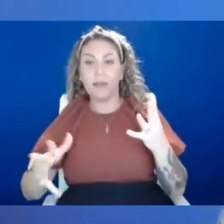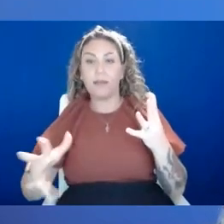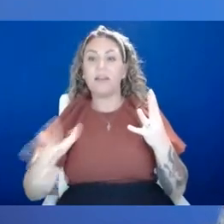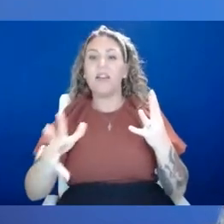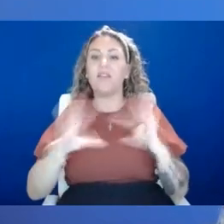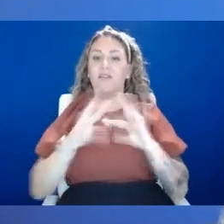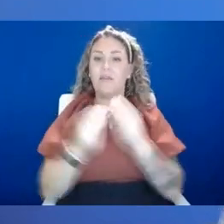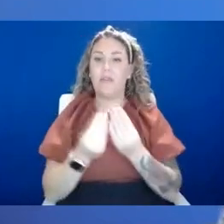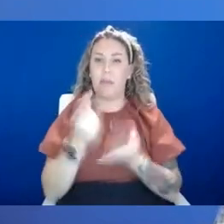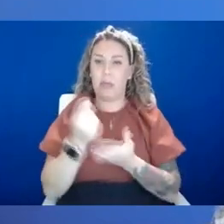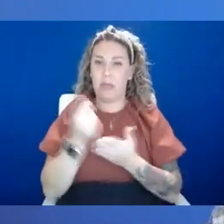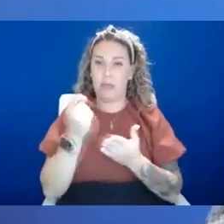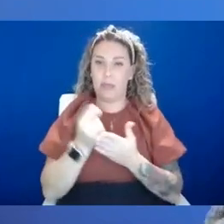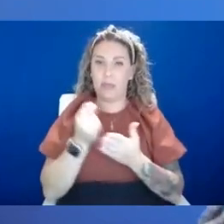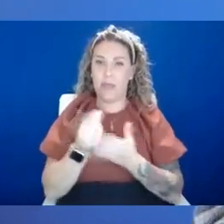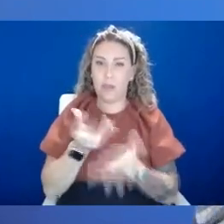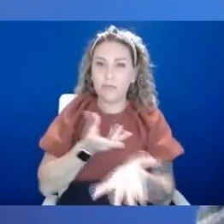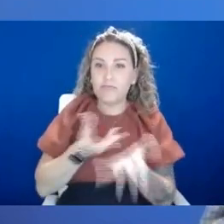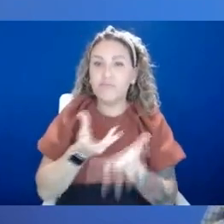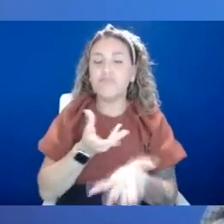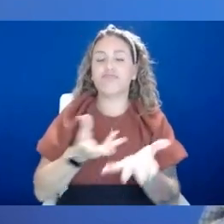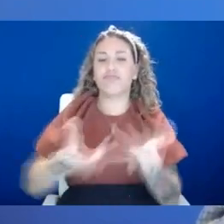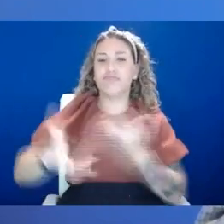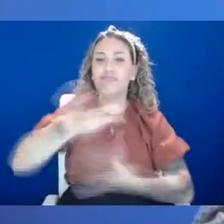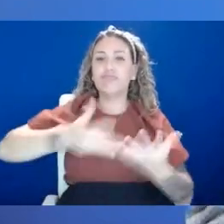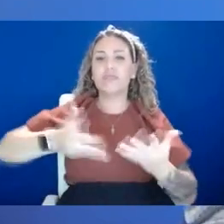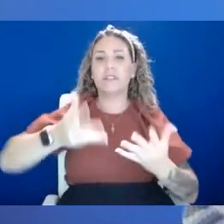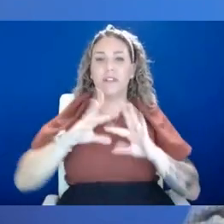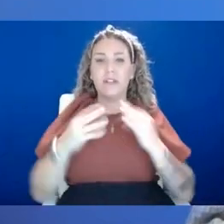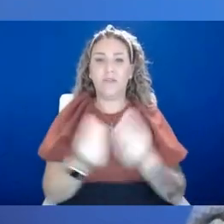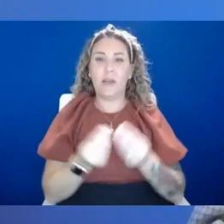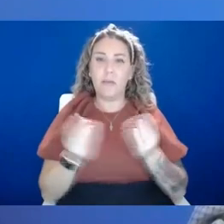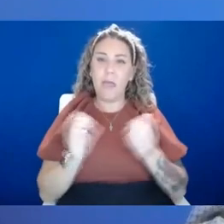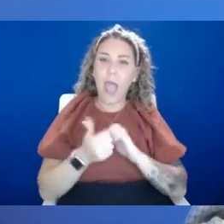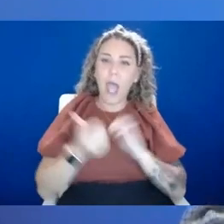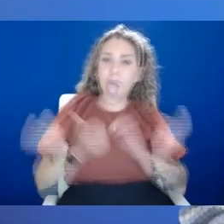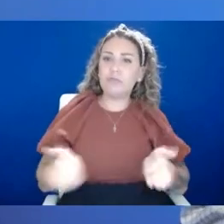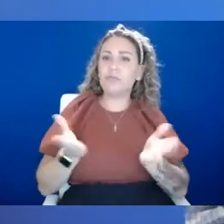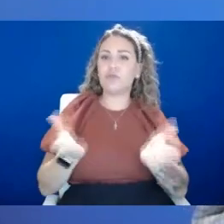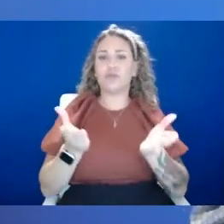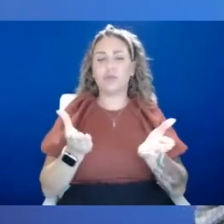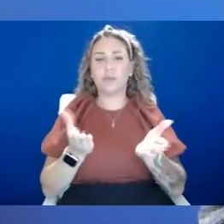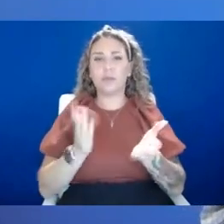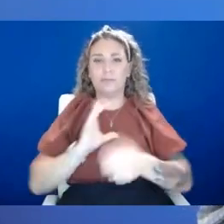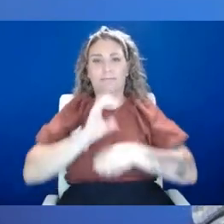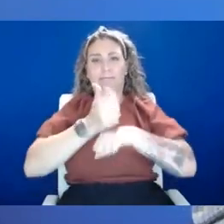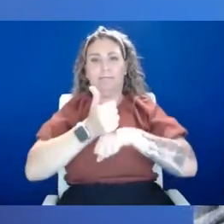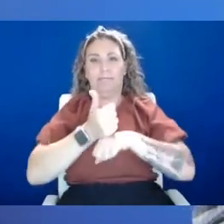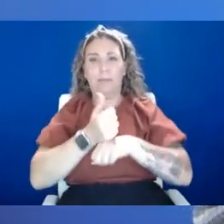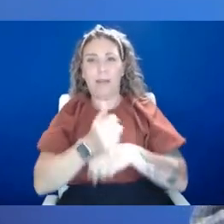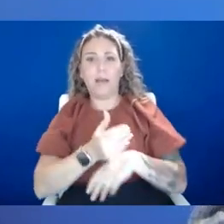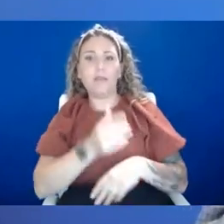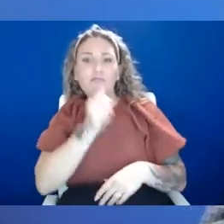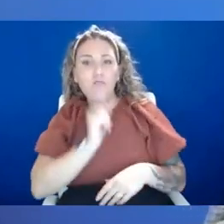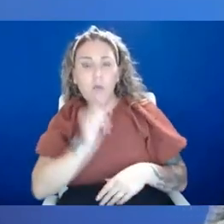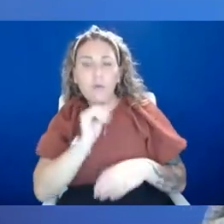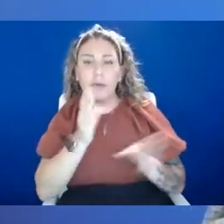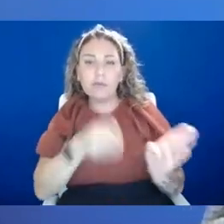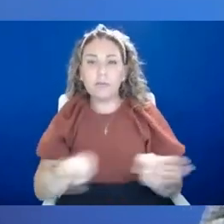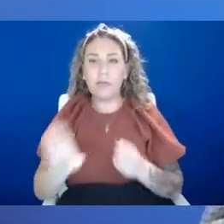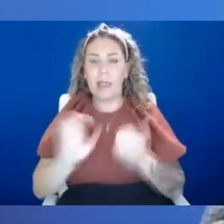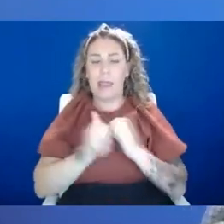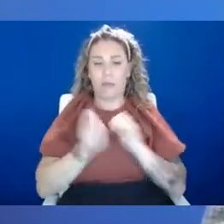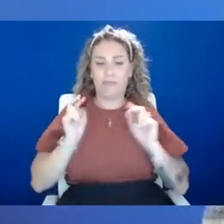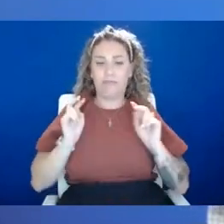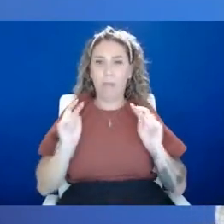families, um, talking about how to encourage, um, implementing coping strategies at home, how to modify, how to monitor, uh, a